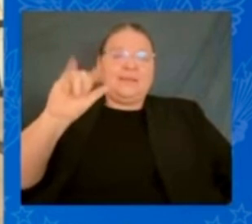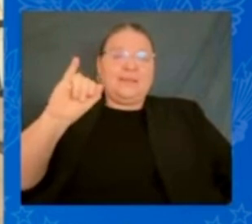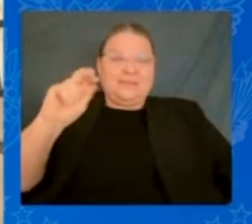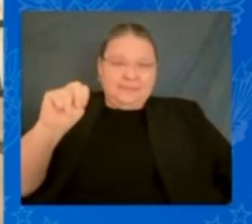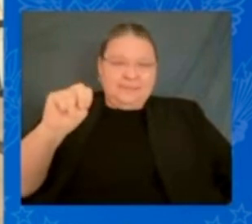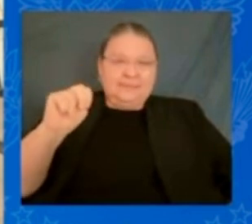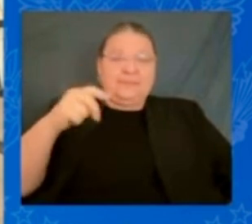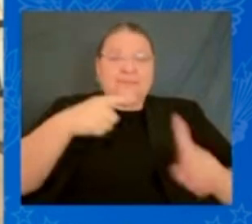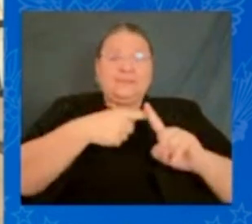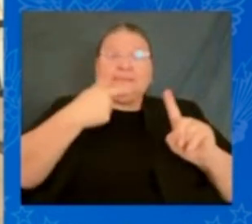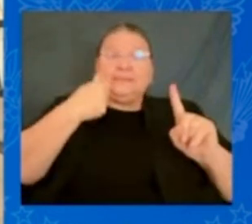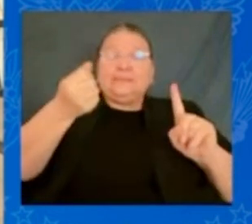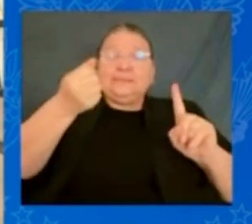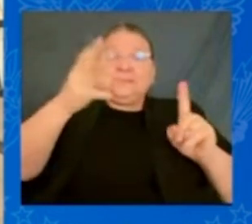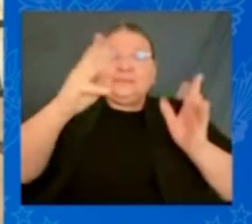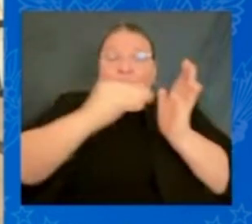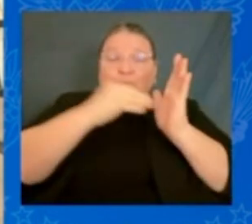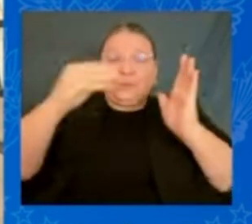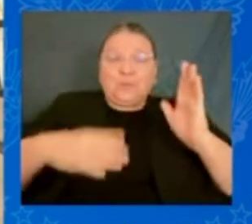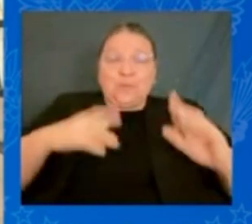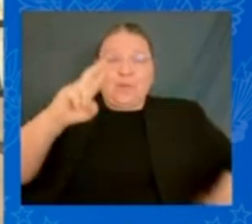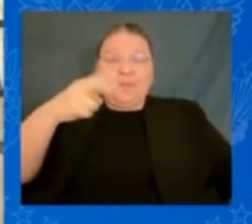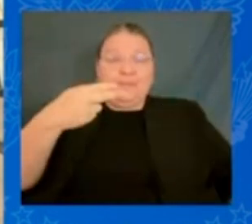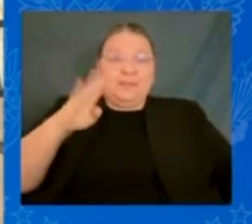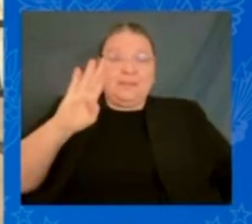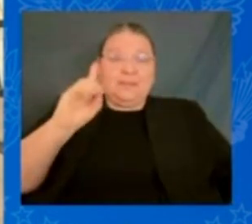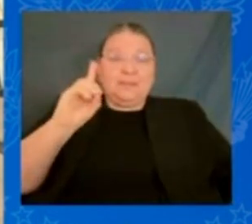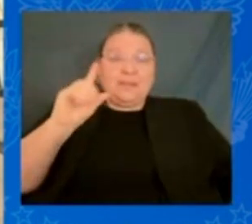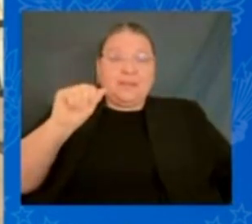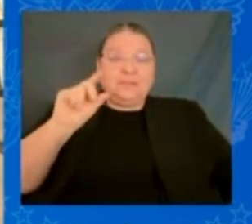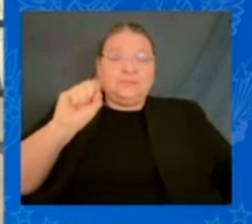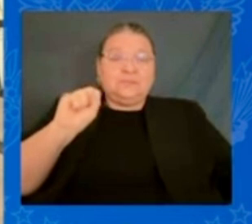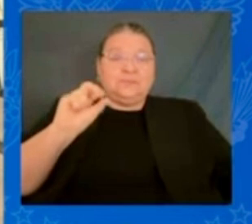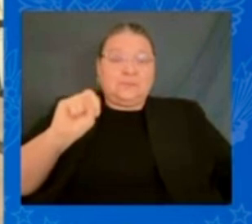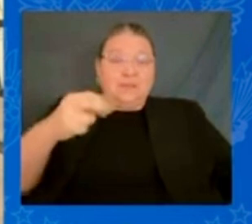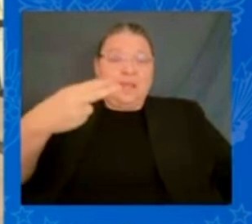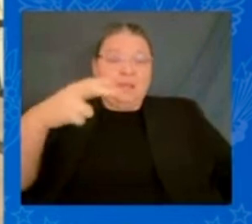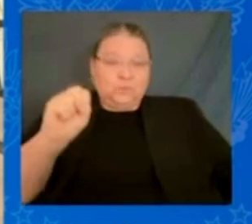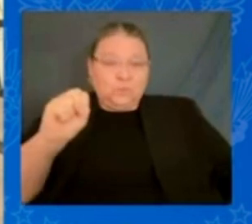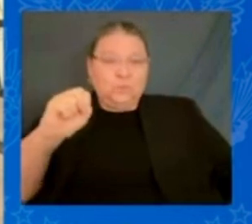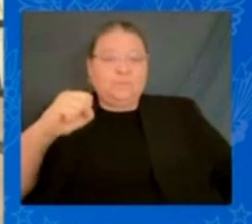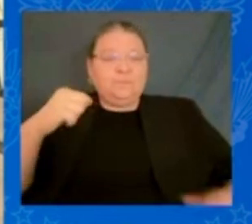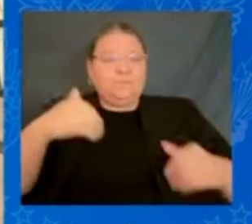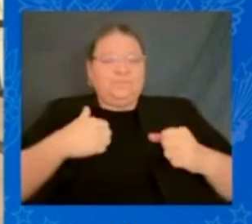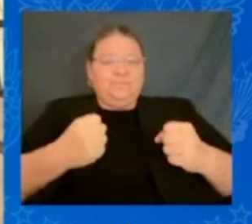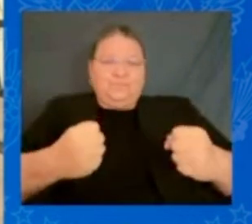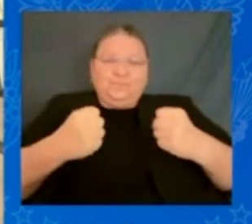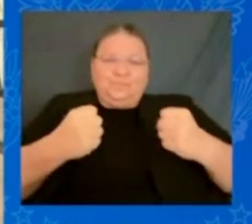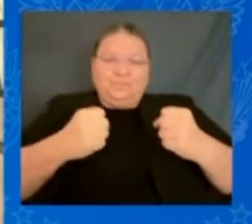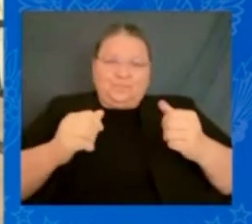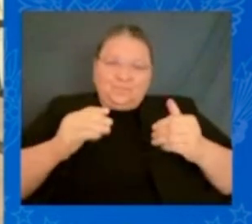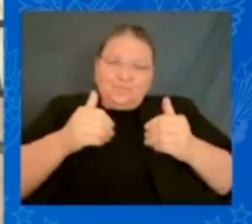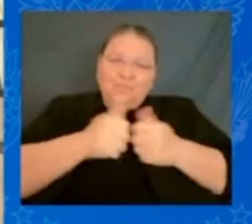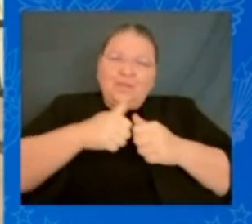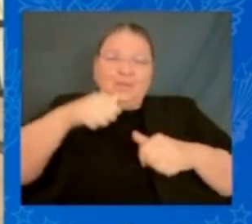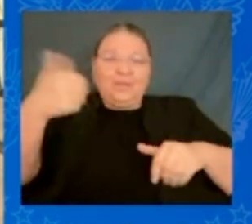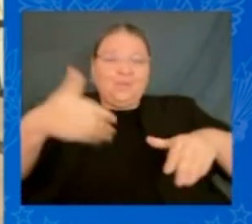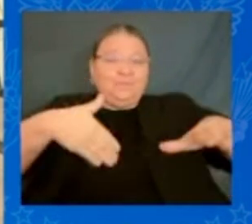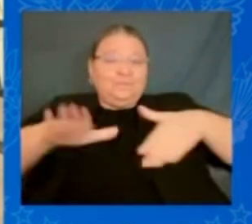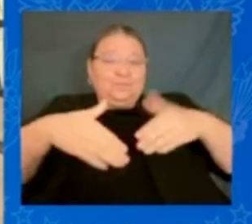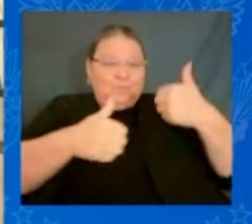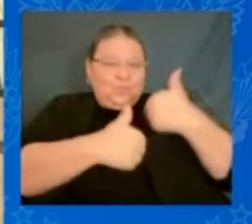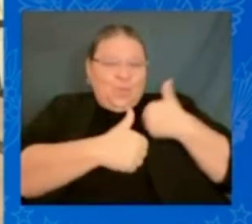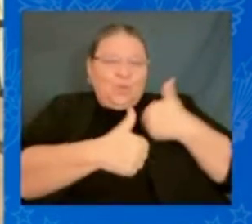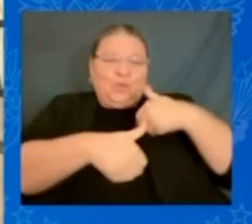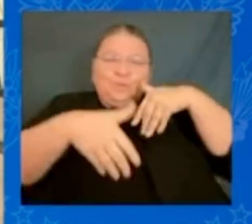when he had the audacity along with those other foot soldiers to march across that bridge and he